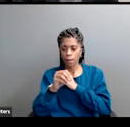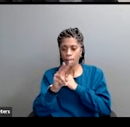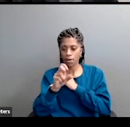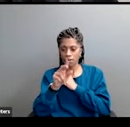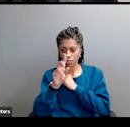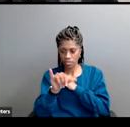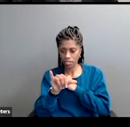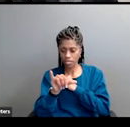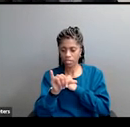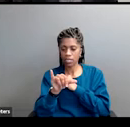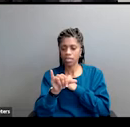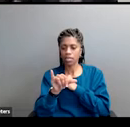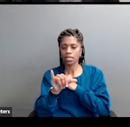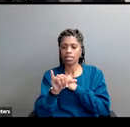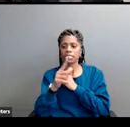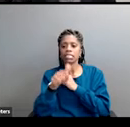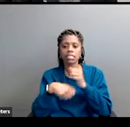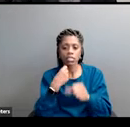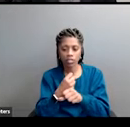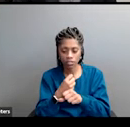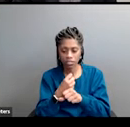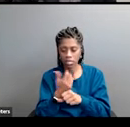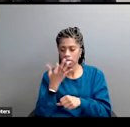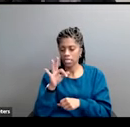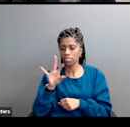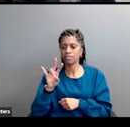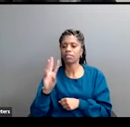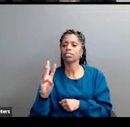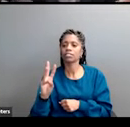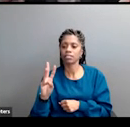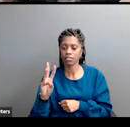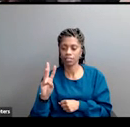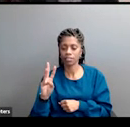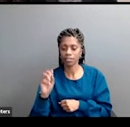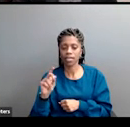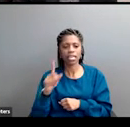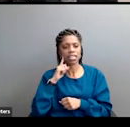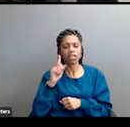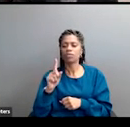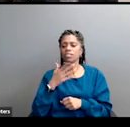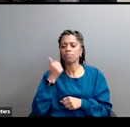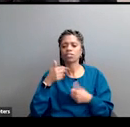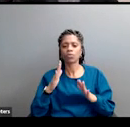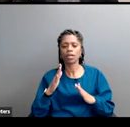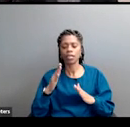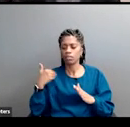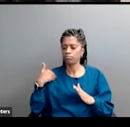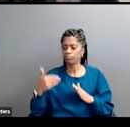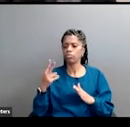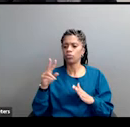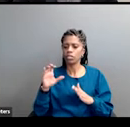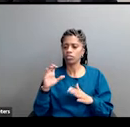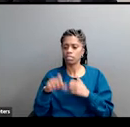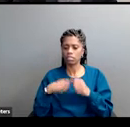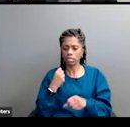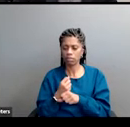going to be the bicentennial of the country what better way to celebrate 200 years of american history than to use the awesome